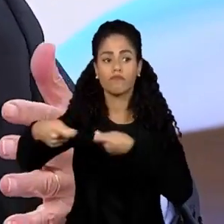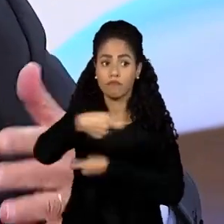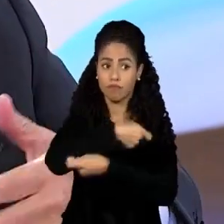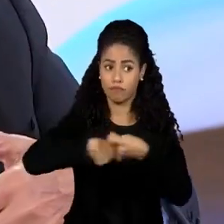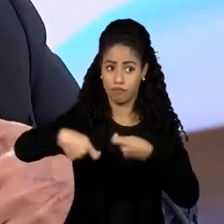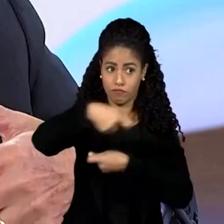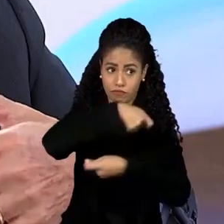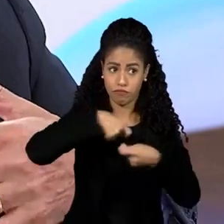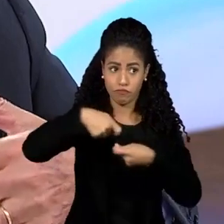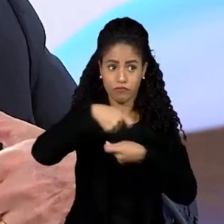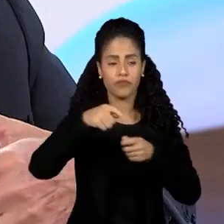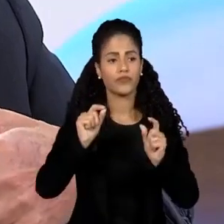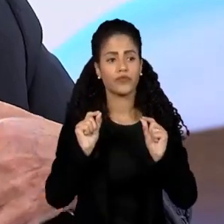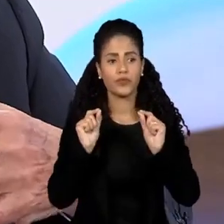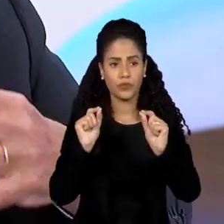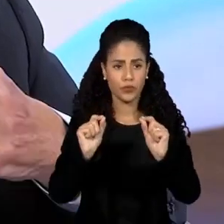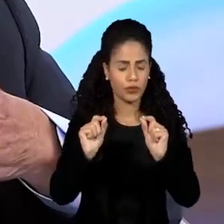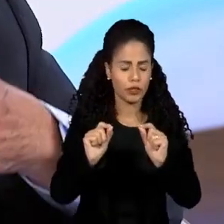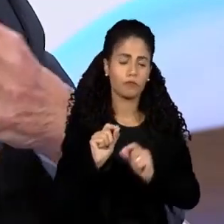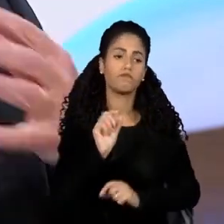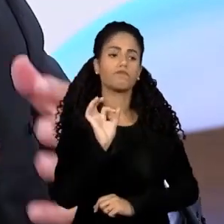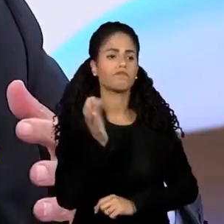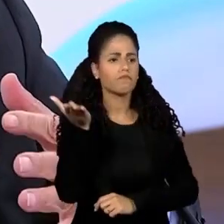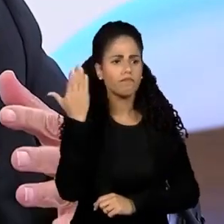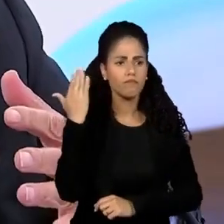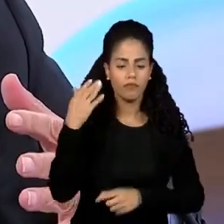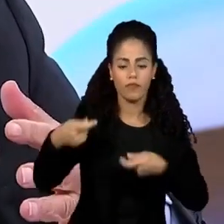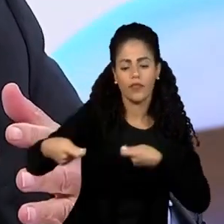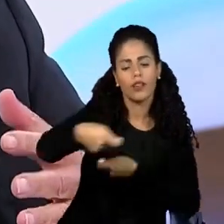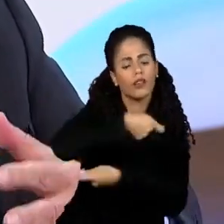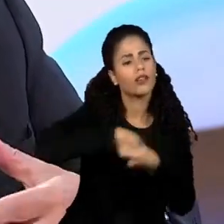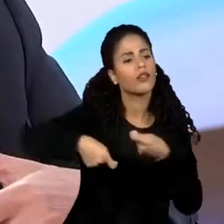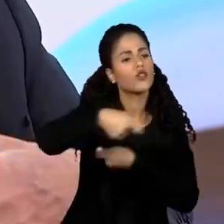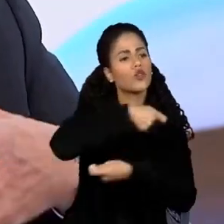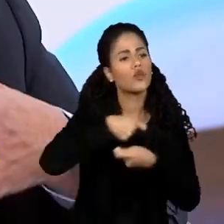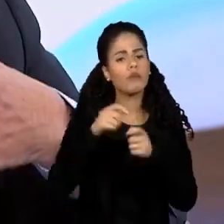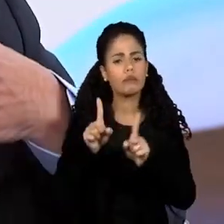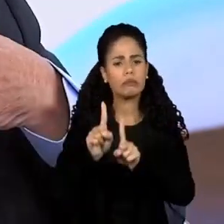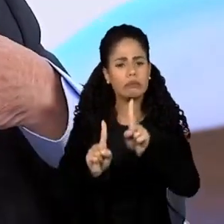about was a very competitive economy